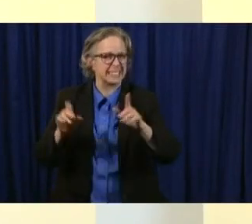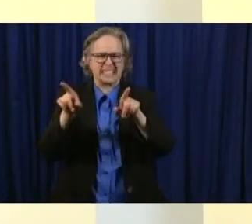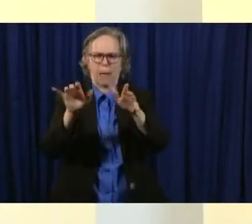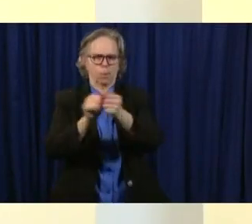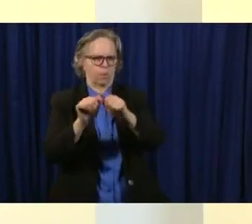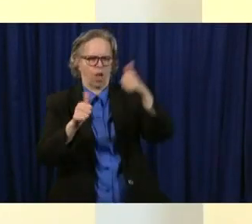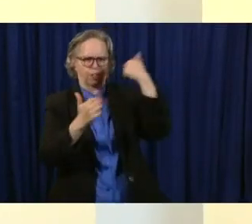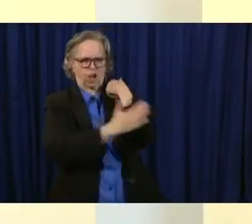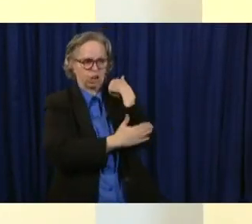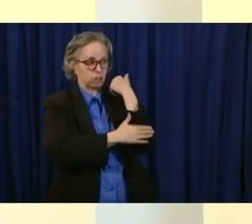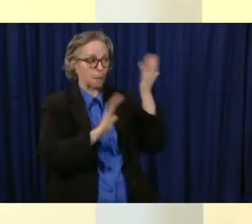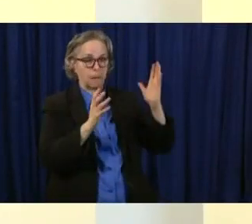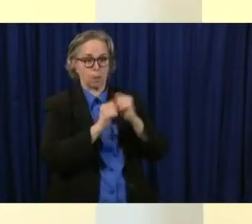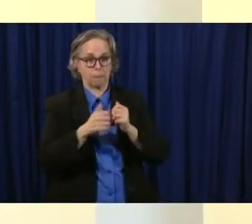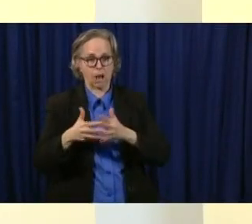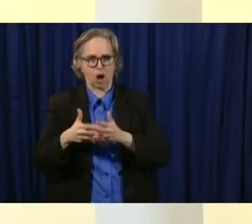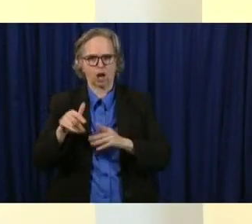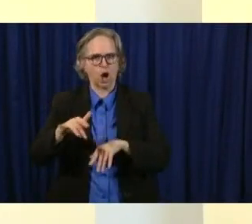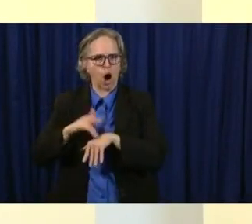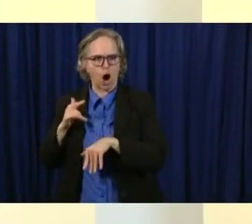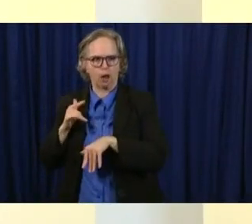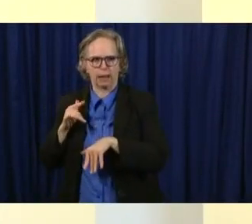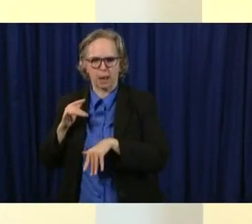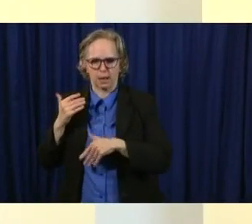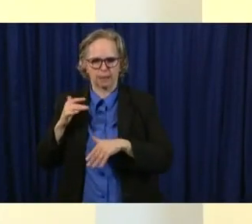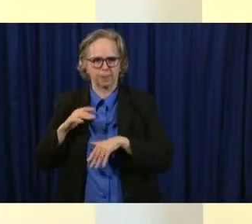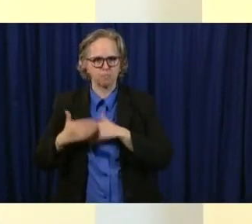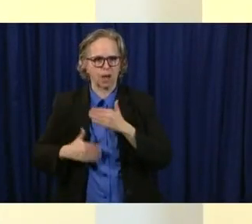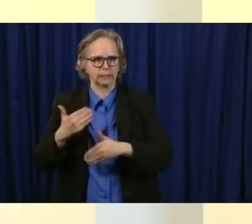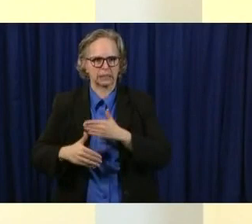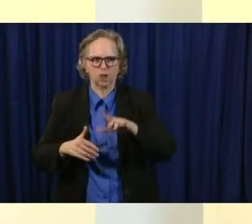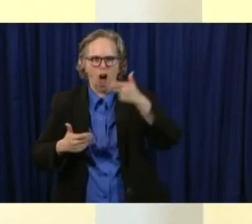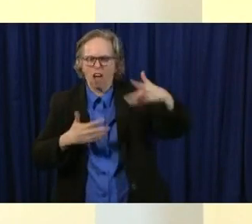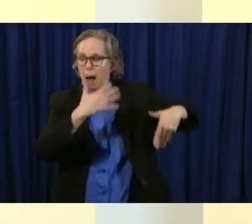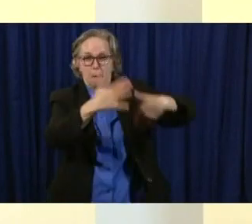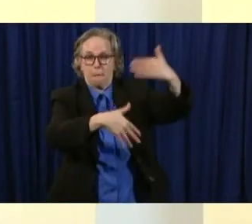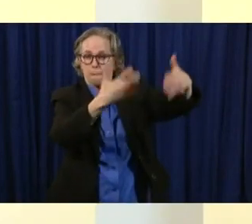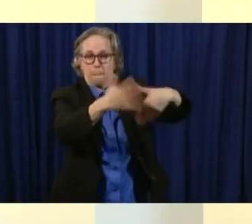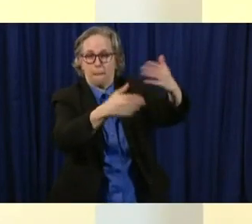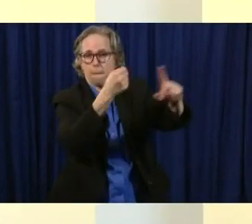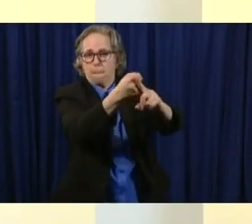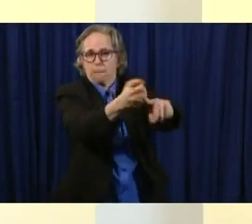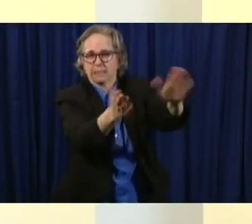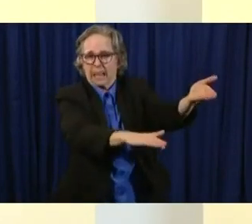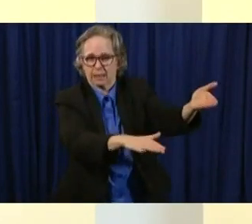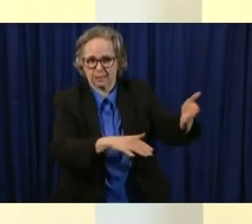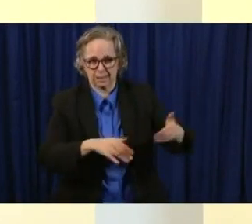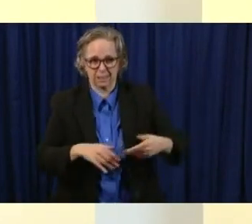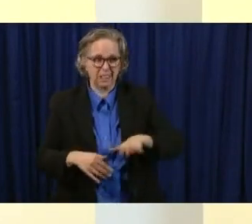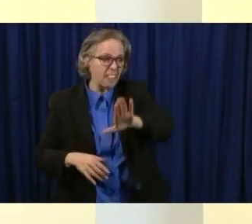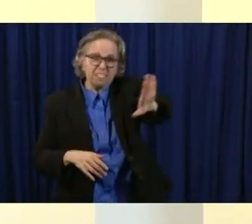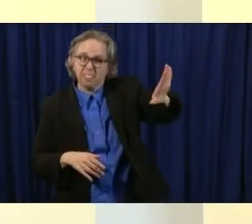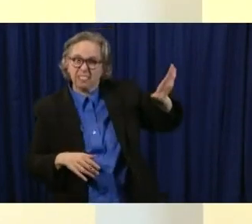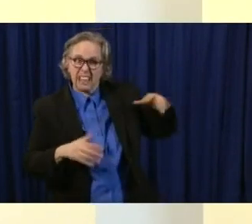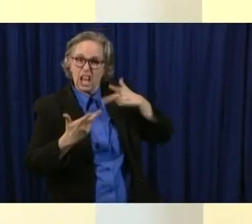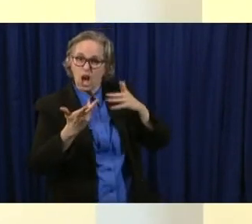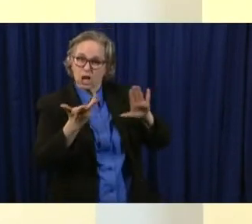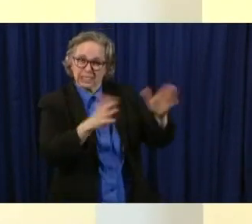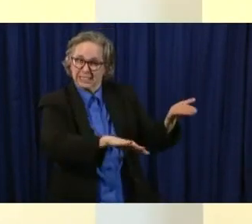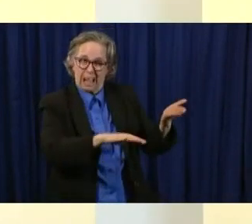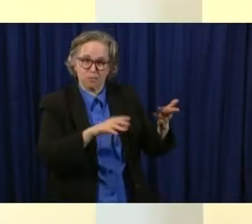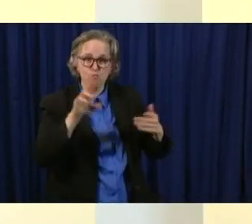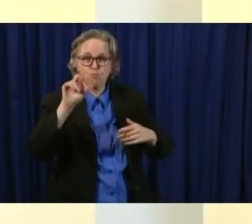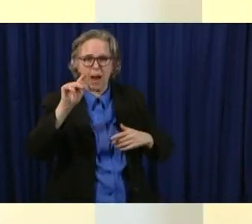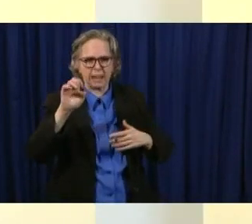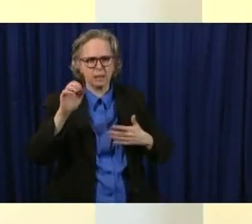see. And those actual fatality rates will take months if not years to